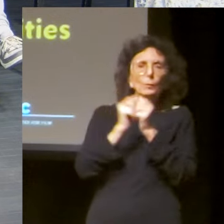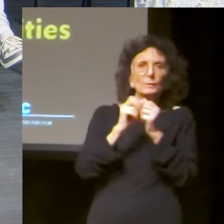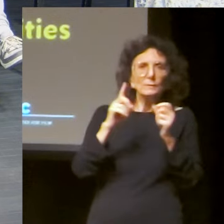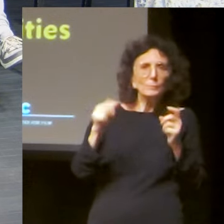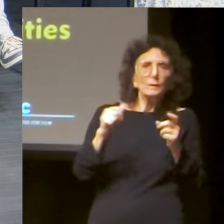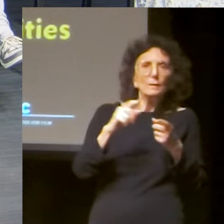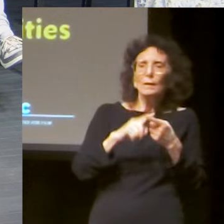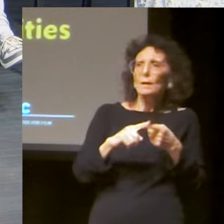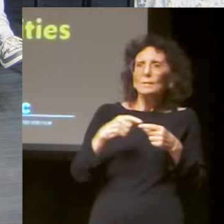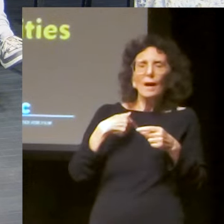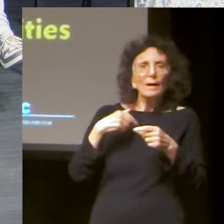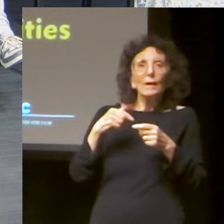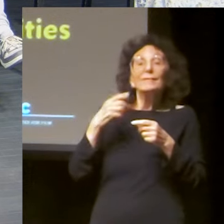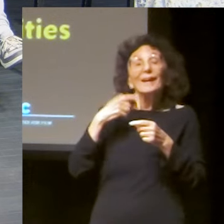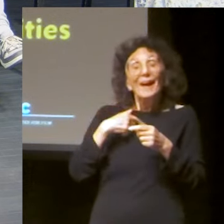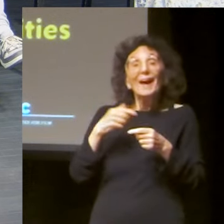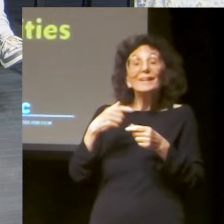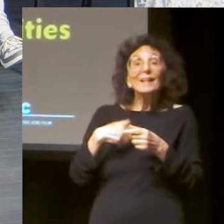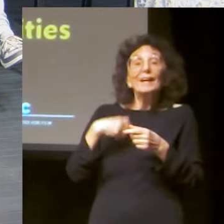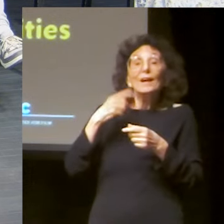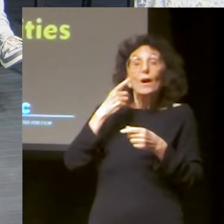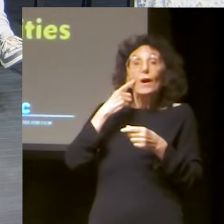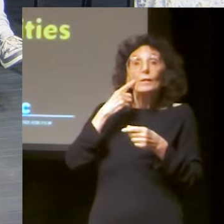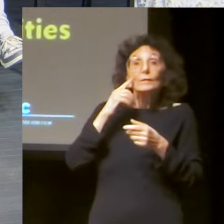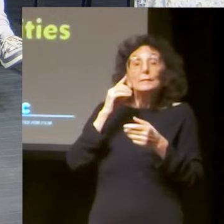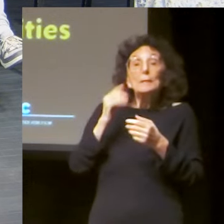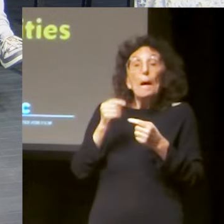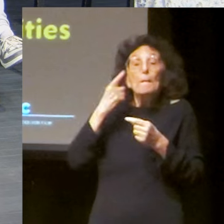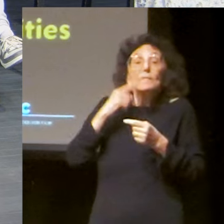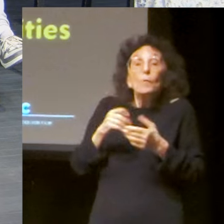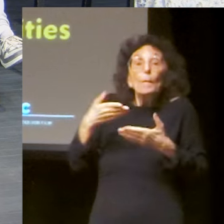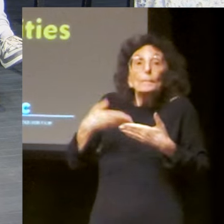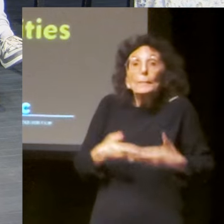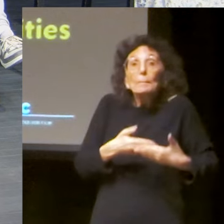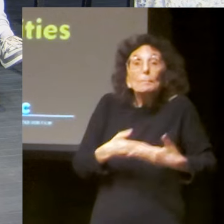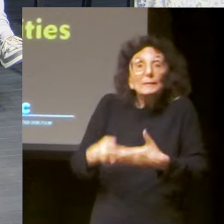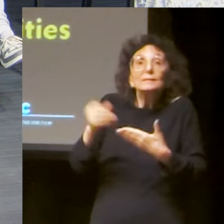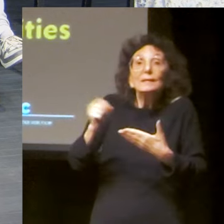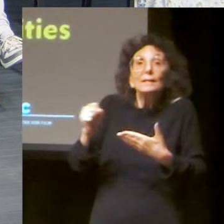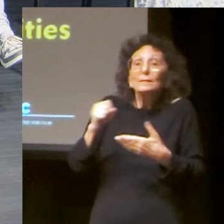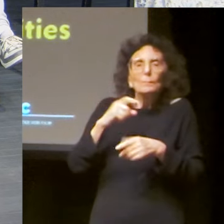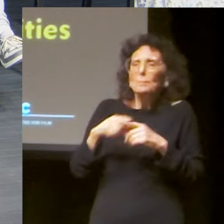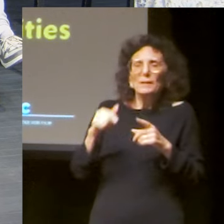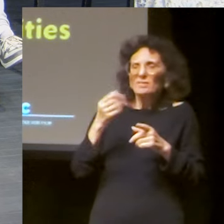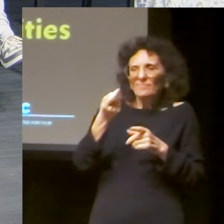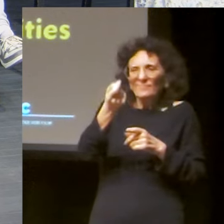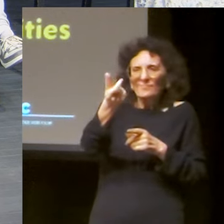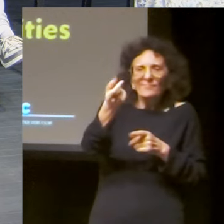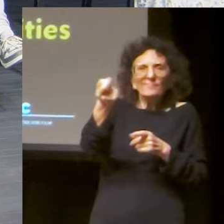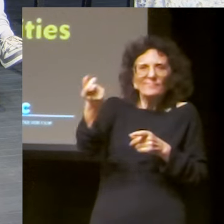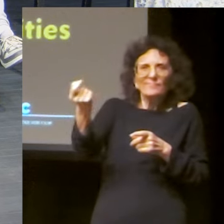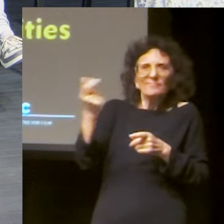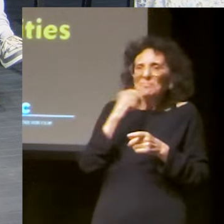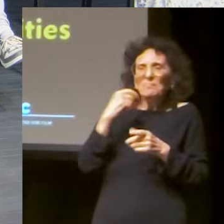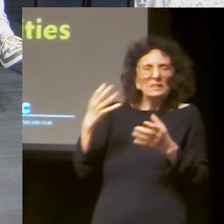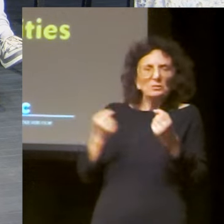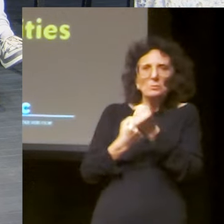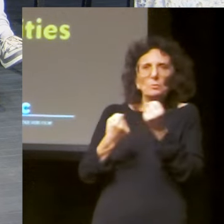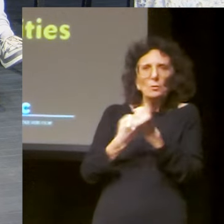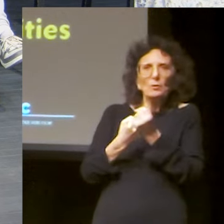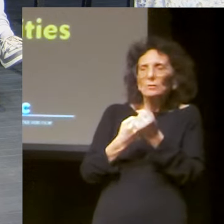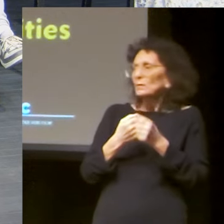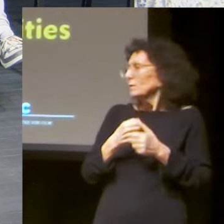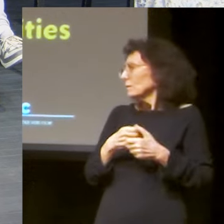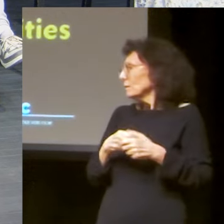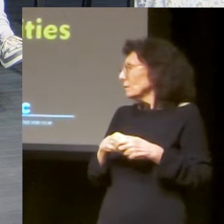that time, back then, they didn't have schools. They had early intervenes for the babies,